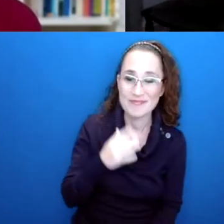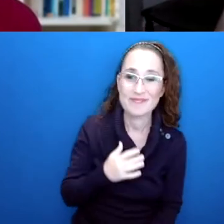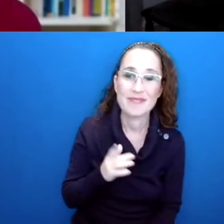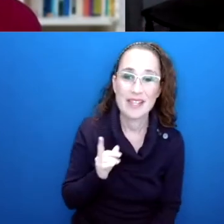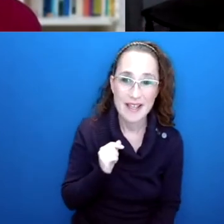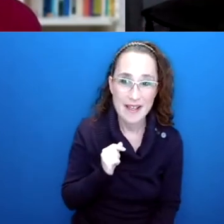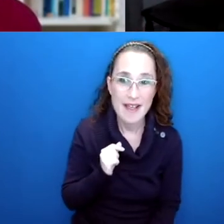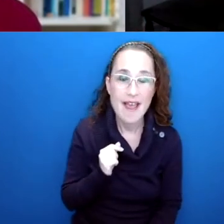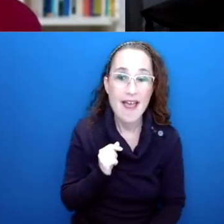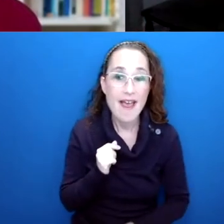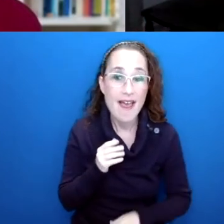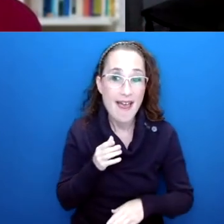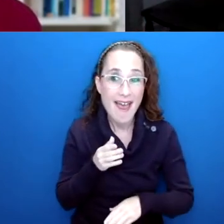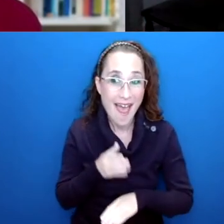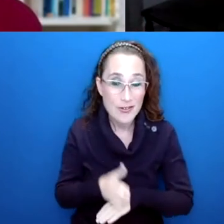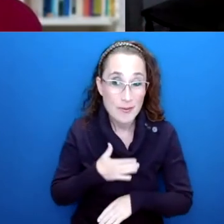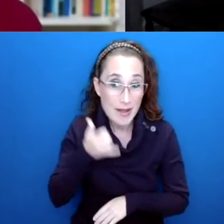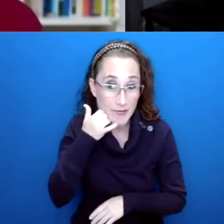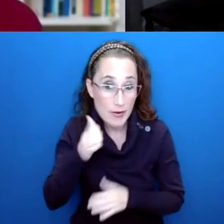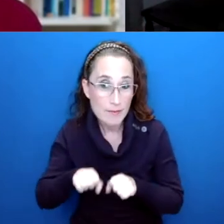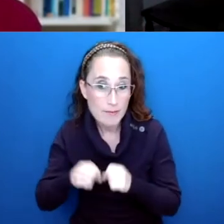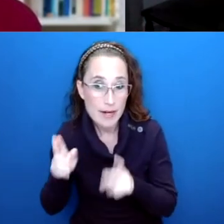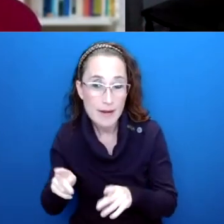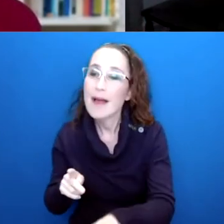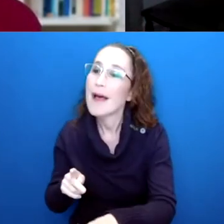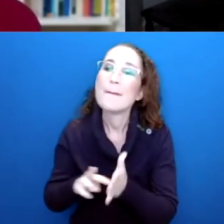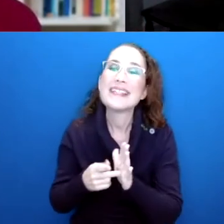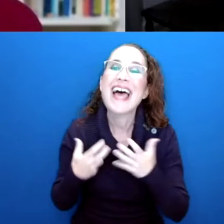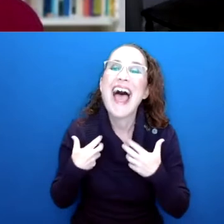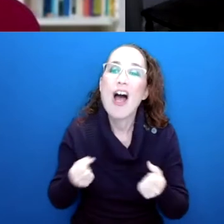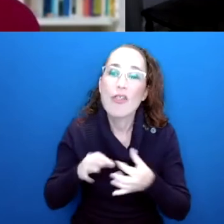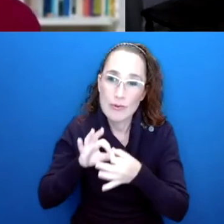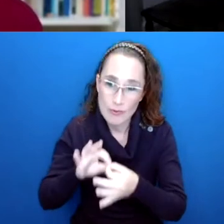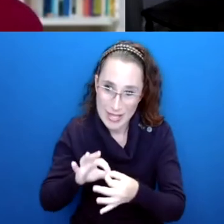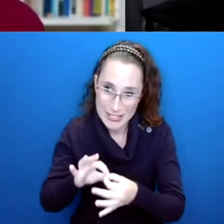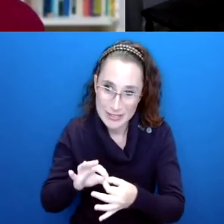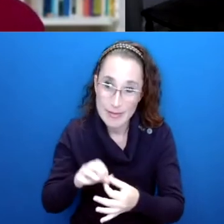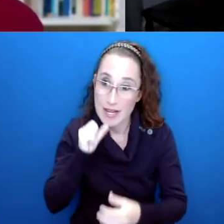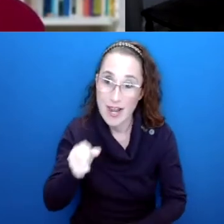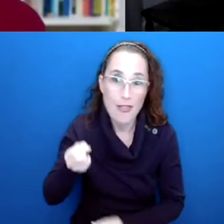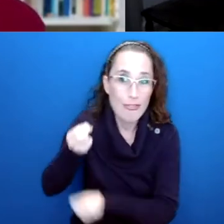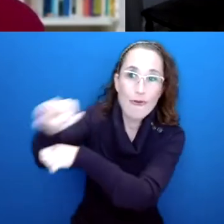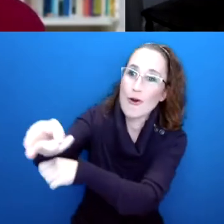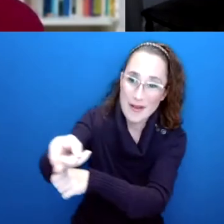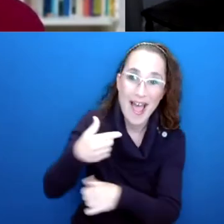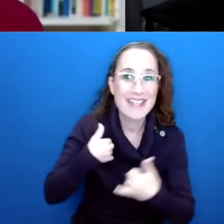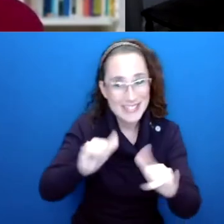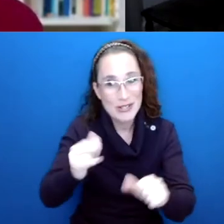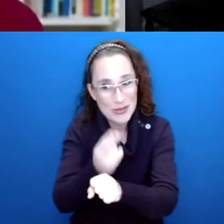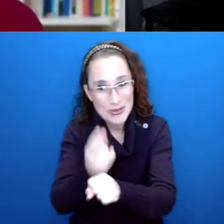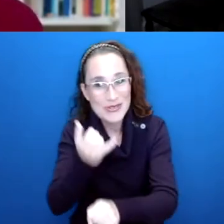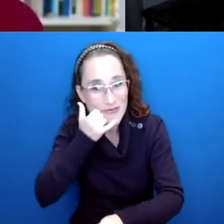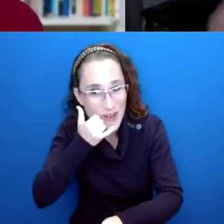that after I had broken up with my phone, which I should clarify means creating a healthier relationship, not throwing the phone out the window. But